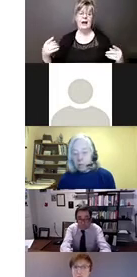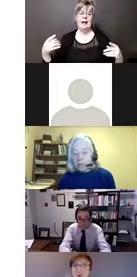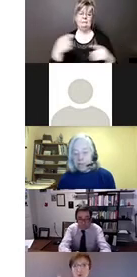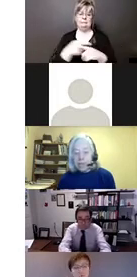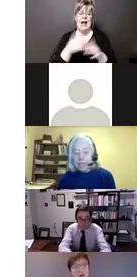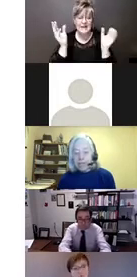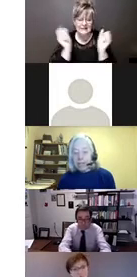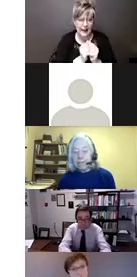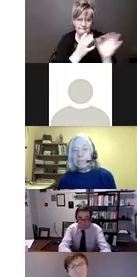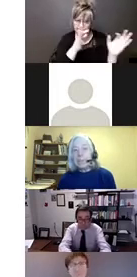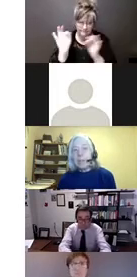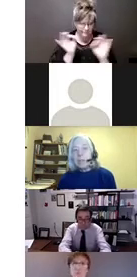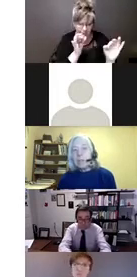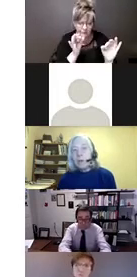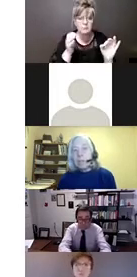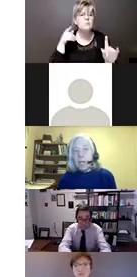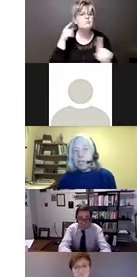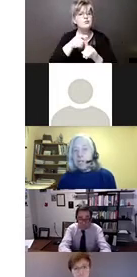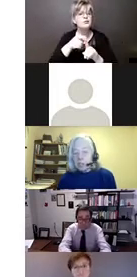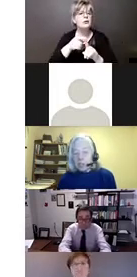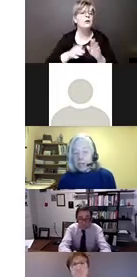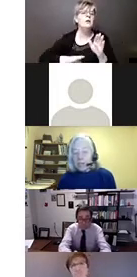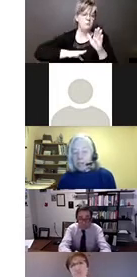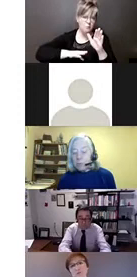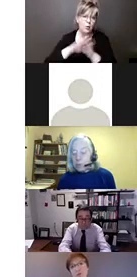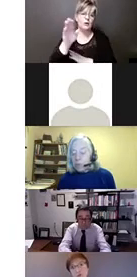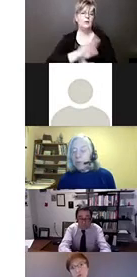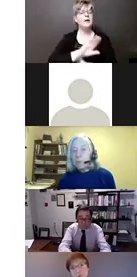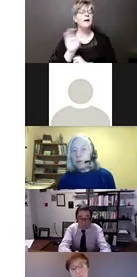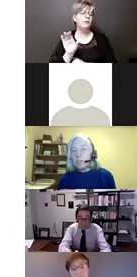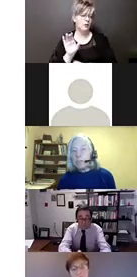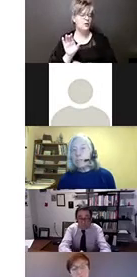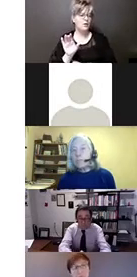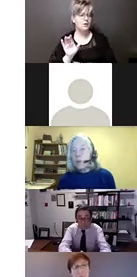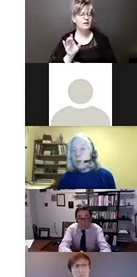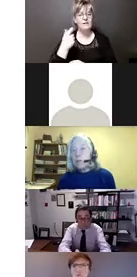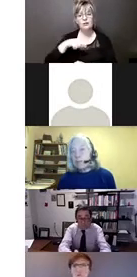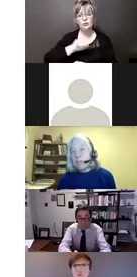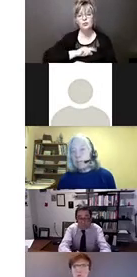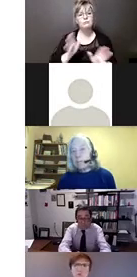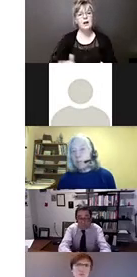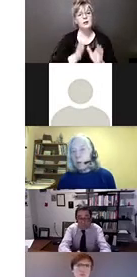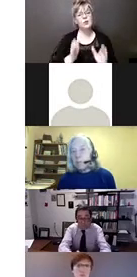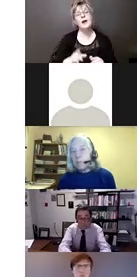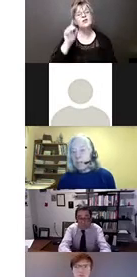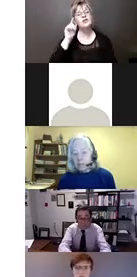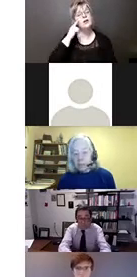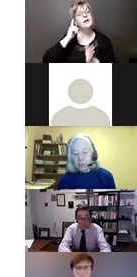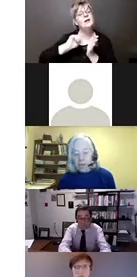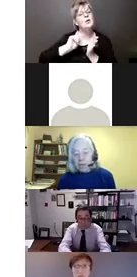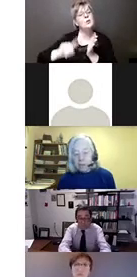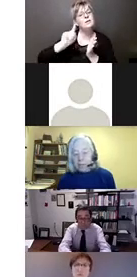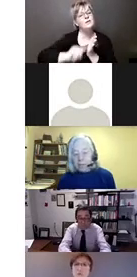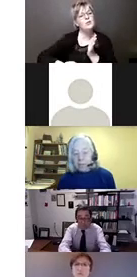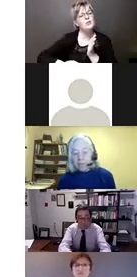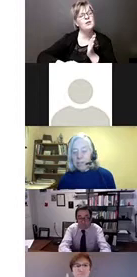progress in Canada. So our objective is to make these review processes more effective and more productive than